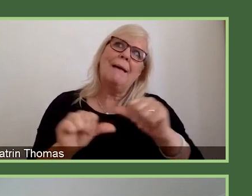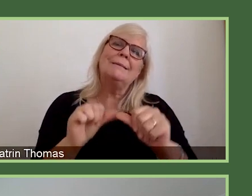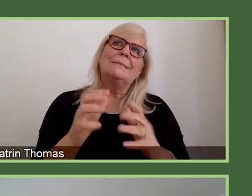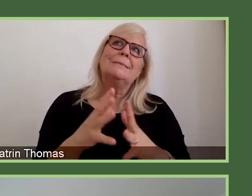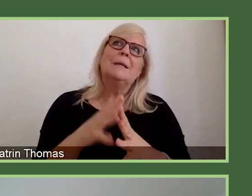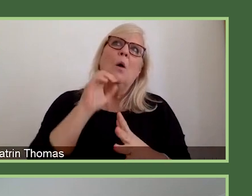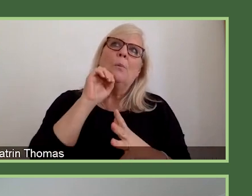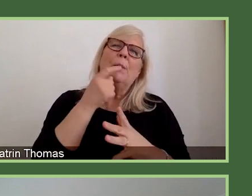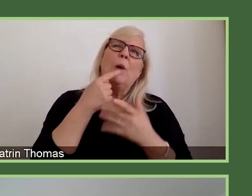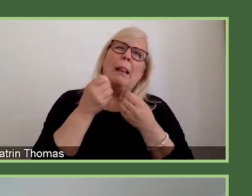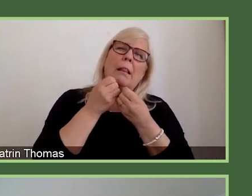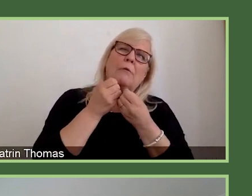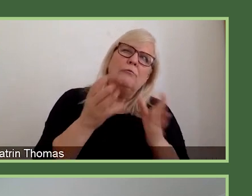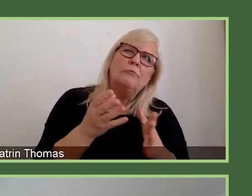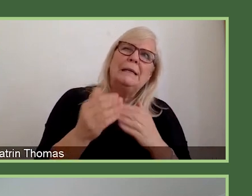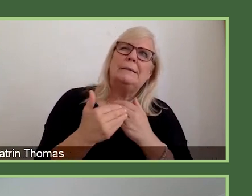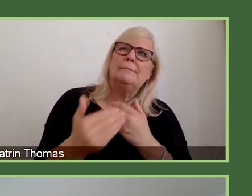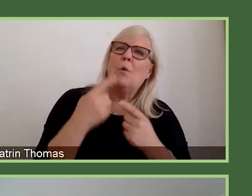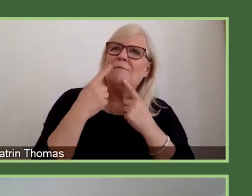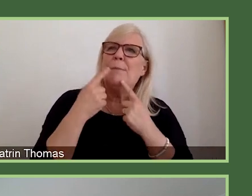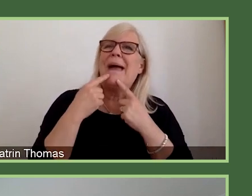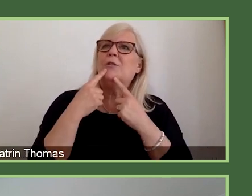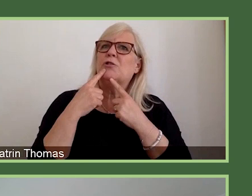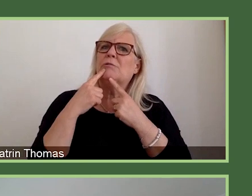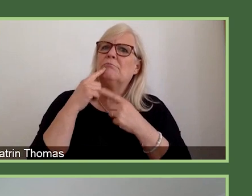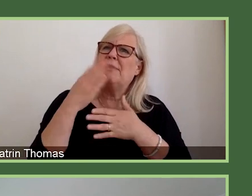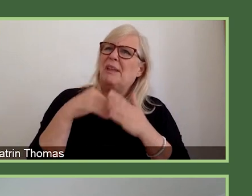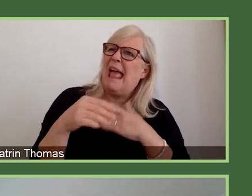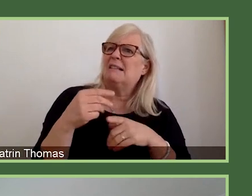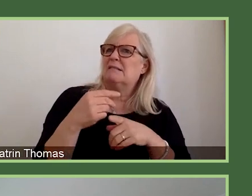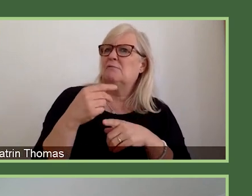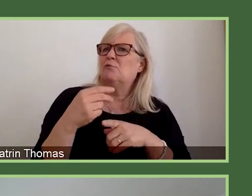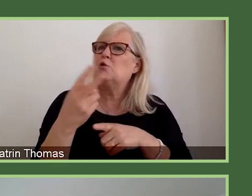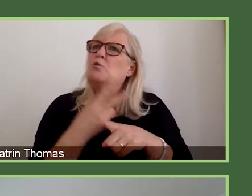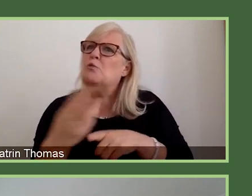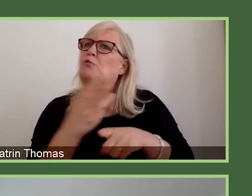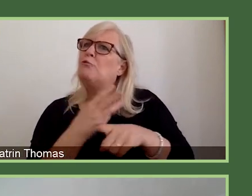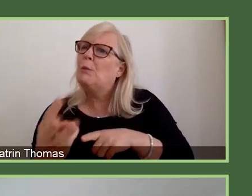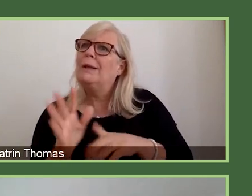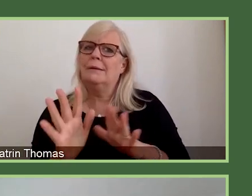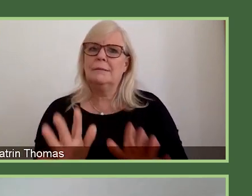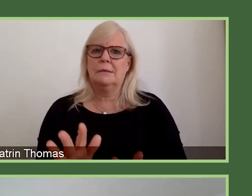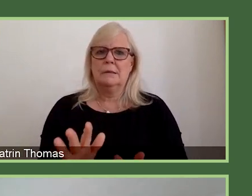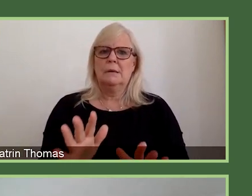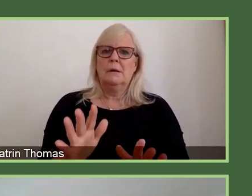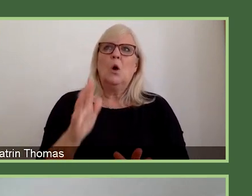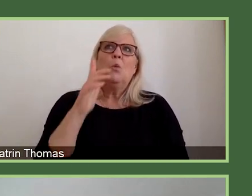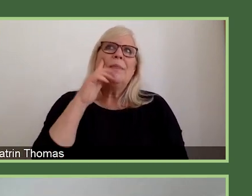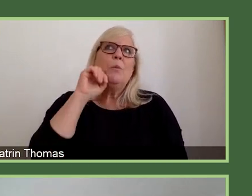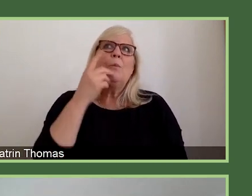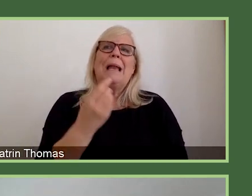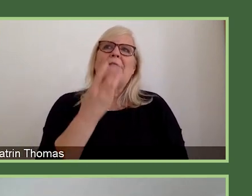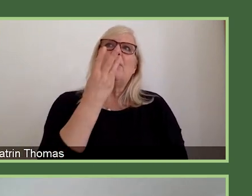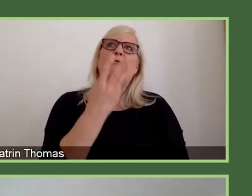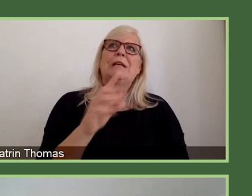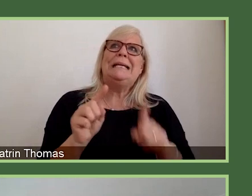information in the coming weeks. What we envisage is three rounds of applications a year for all